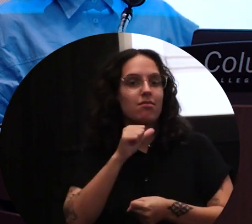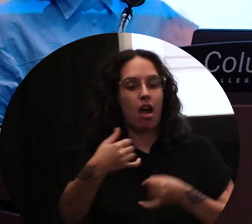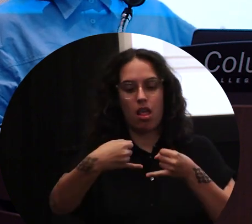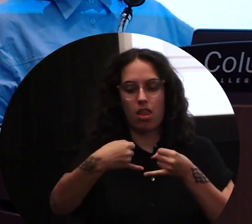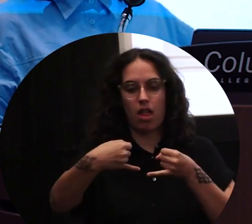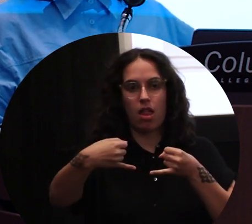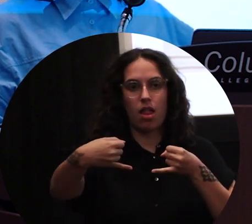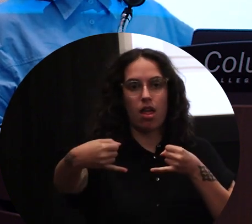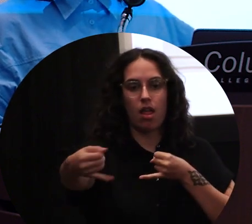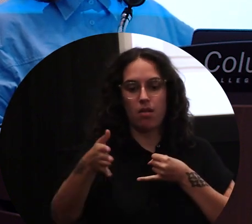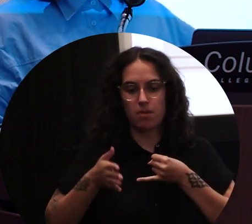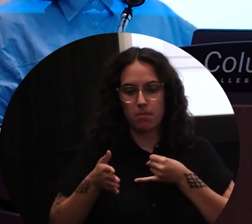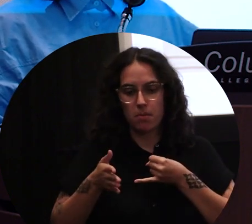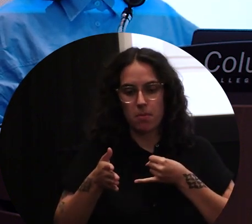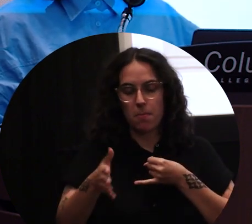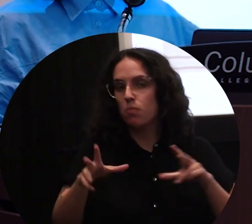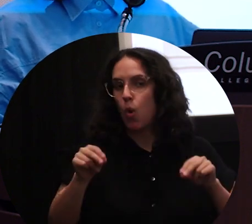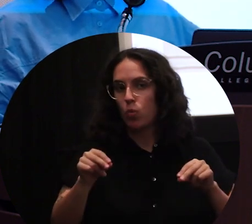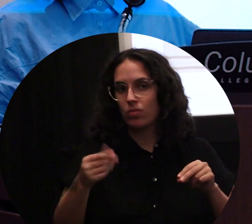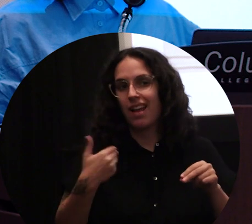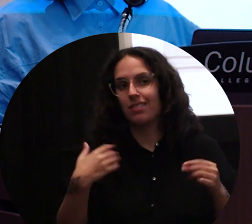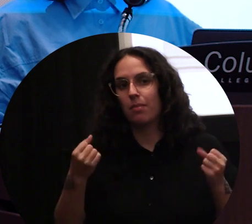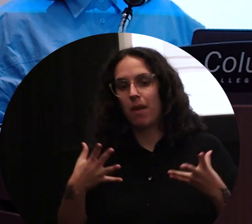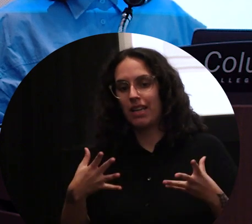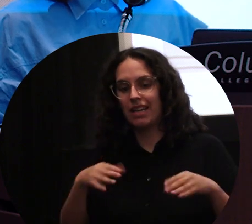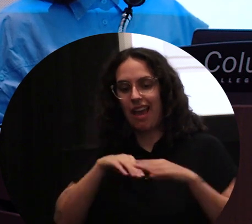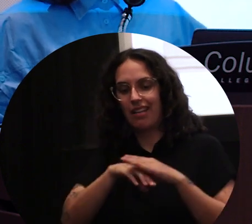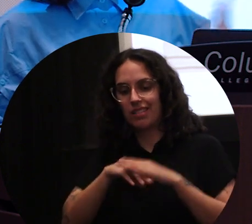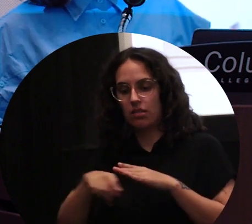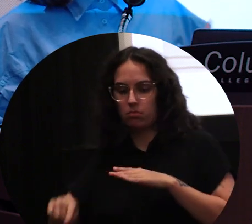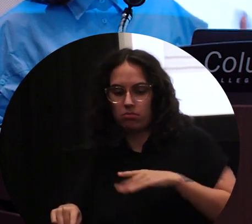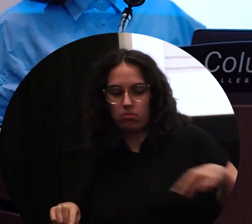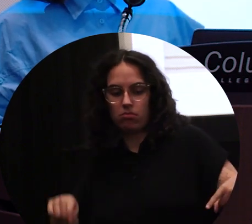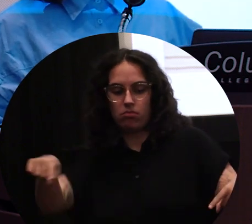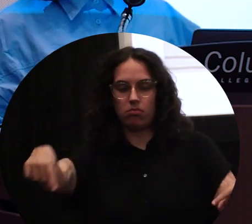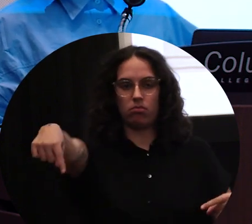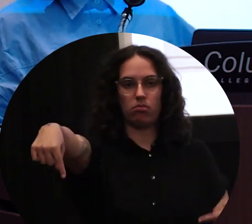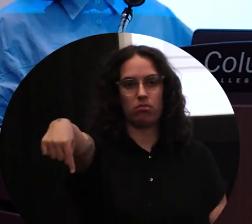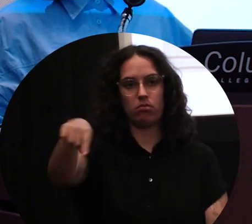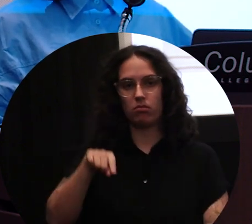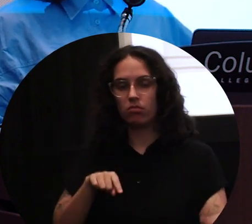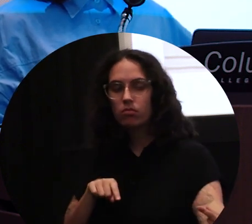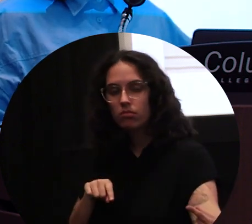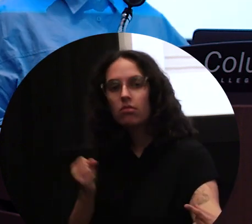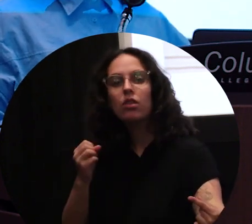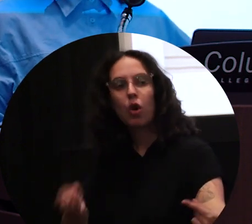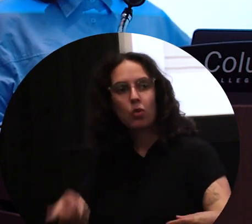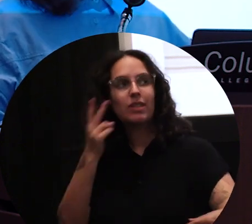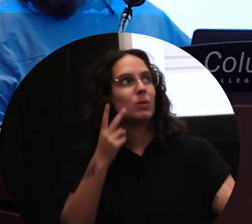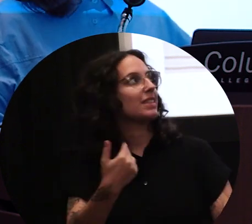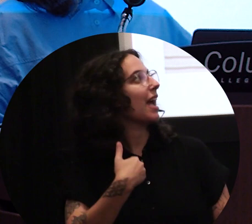there's a lot of different points of access. And so I was thinking about that when designing and creating the space. So as you can see, I'm just like,